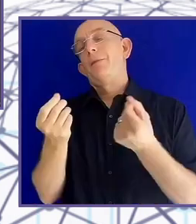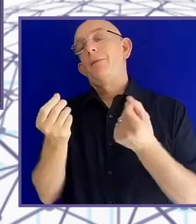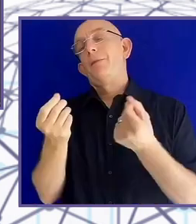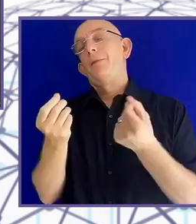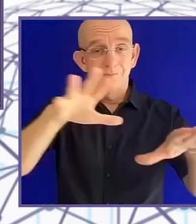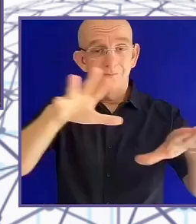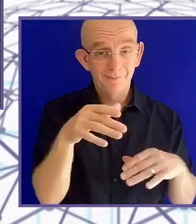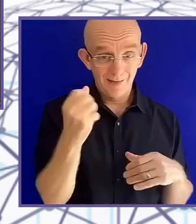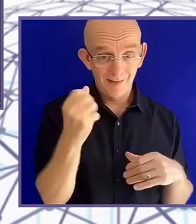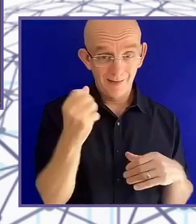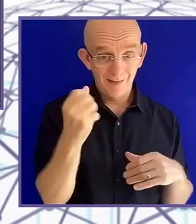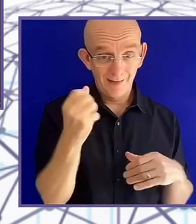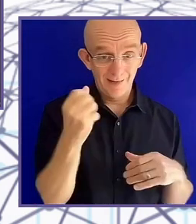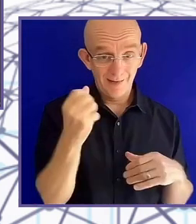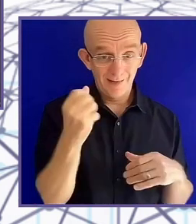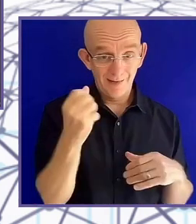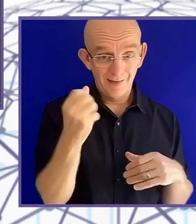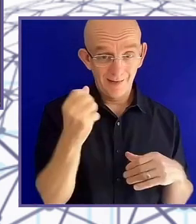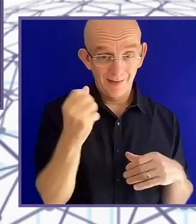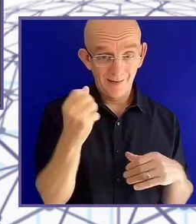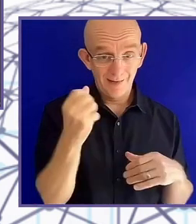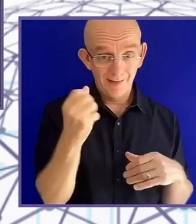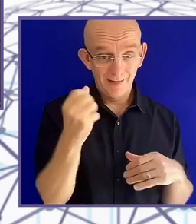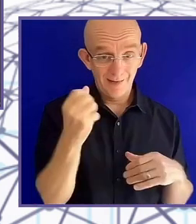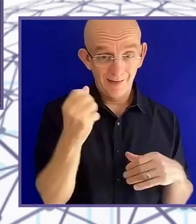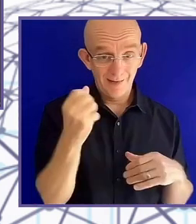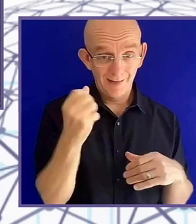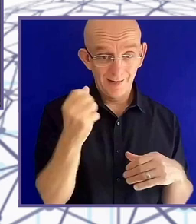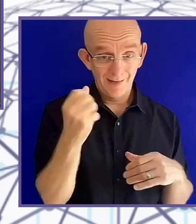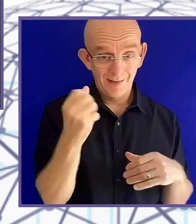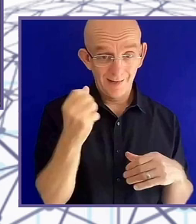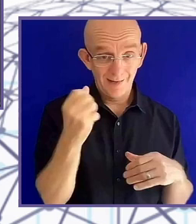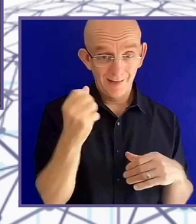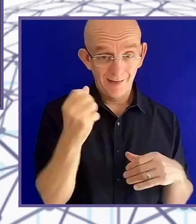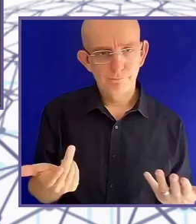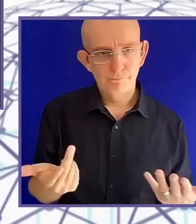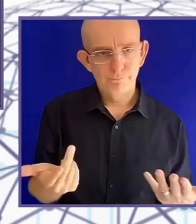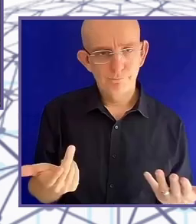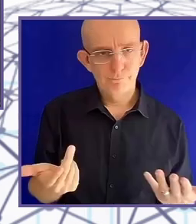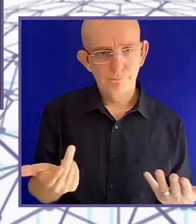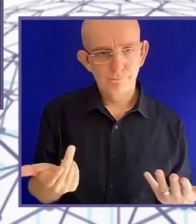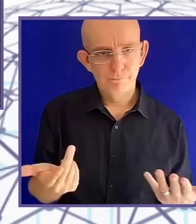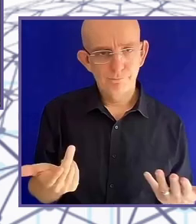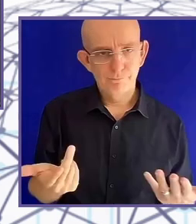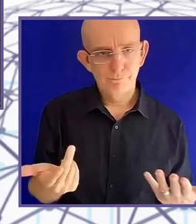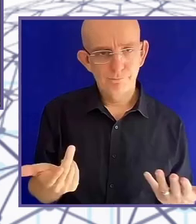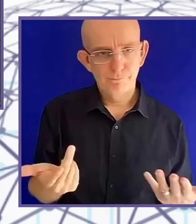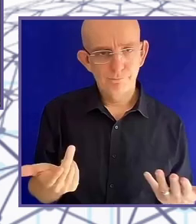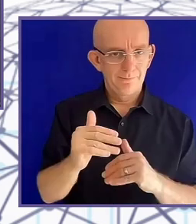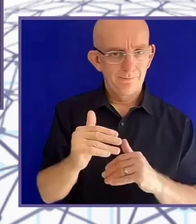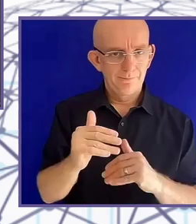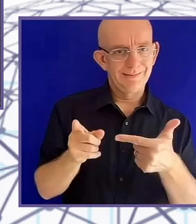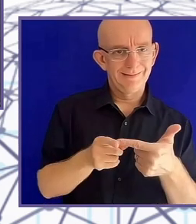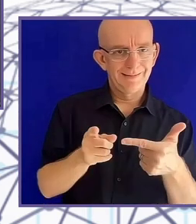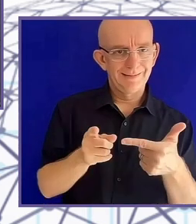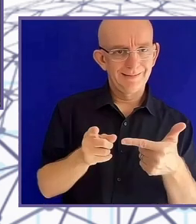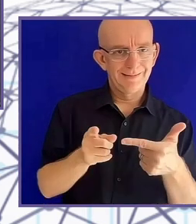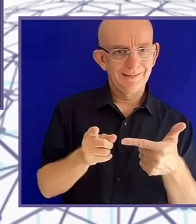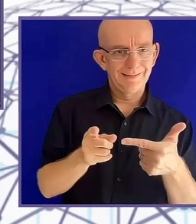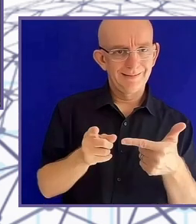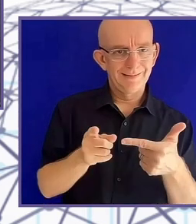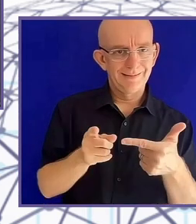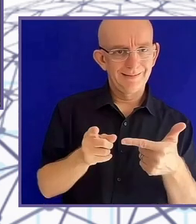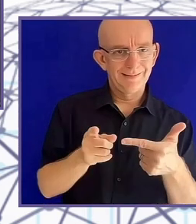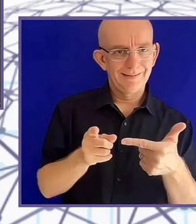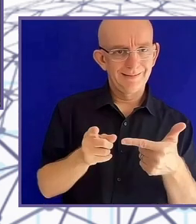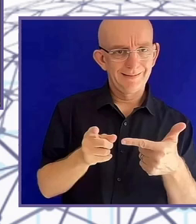exoskeletons. She just wants to mock me further. It's so funny. I can promise you that every each and every PhD student I've ever had has seems to be